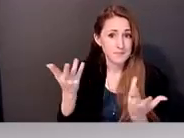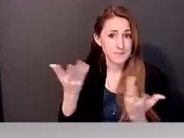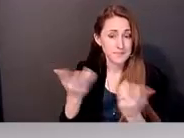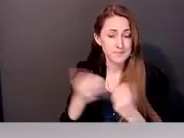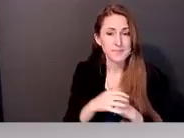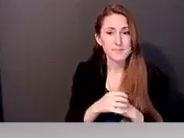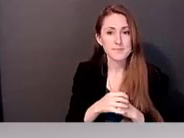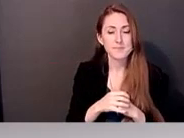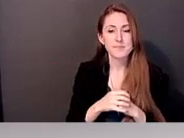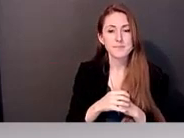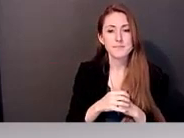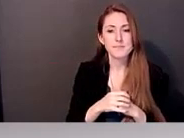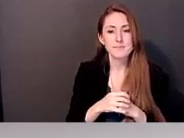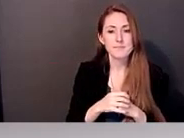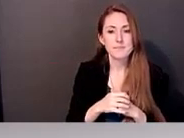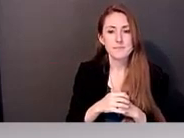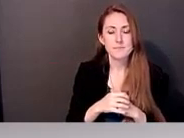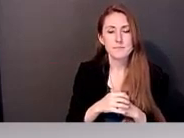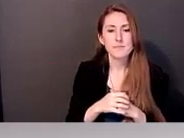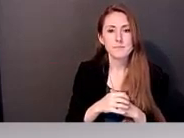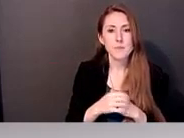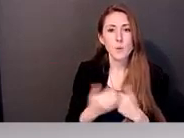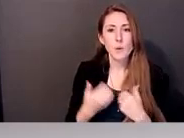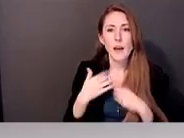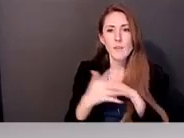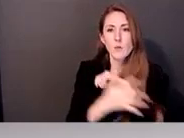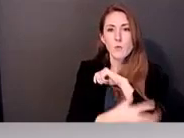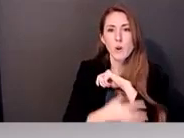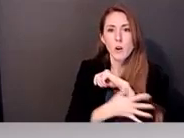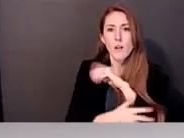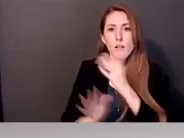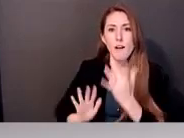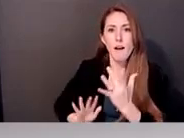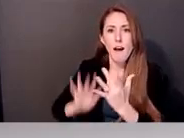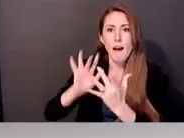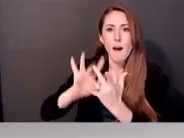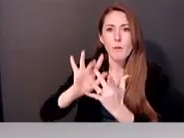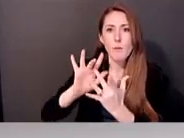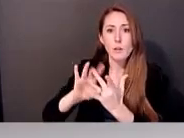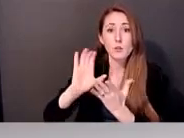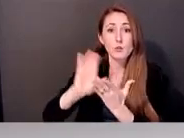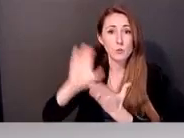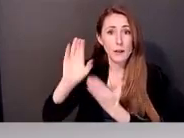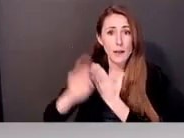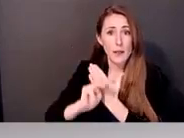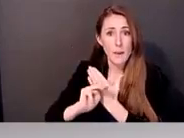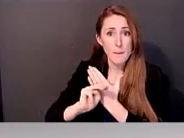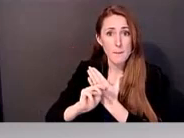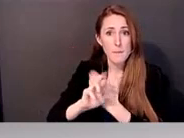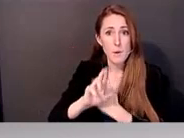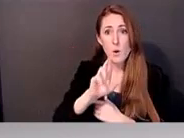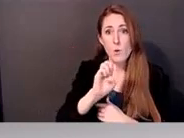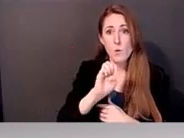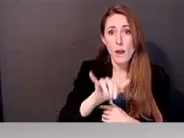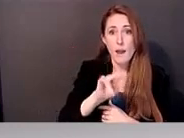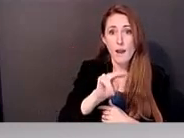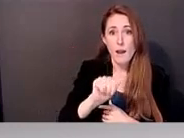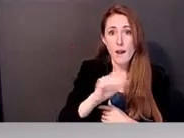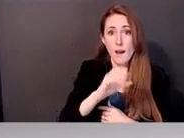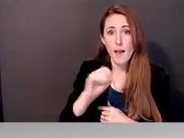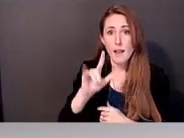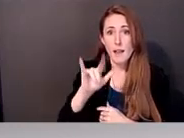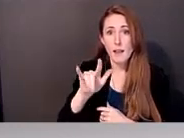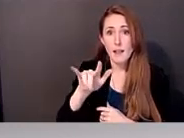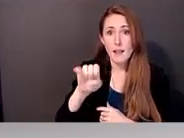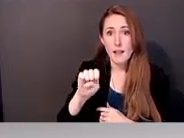out that rural outreach curricula that, um, Raina and Lily were talking about does discuss some